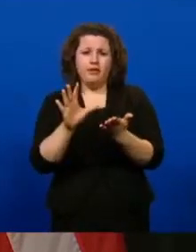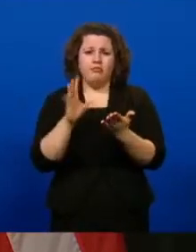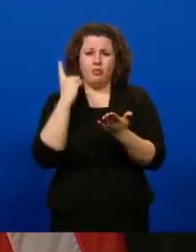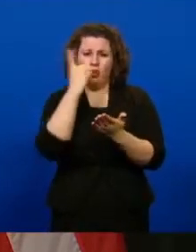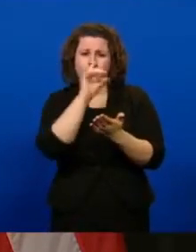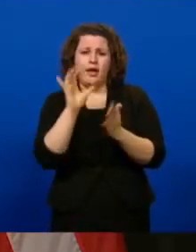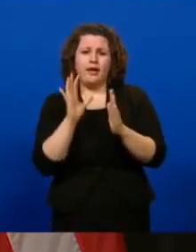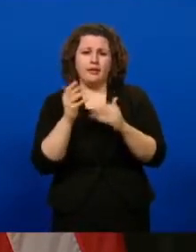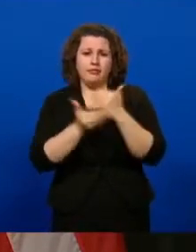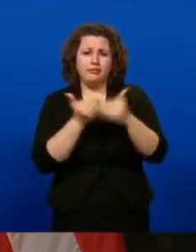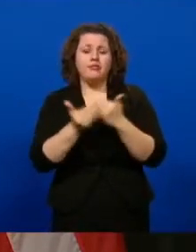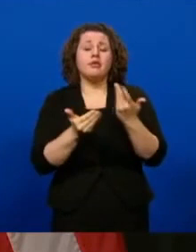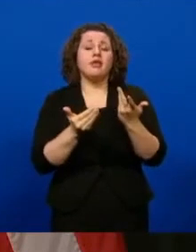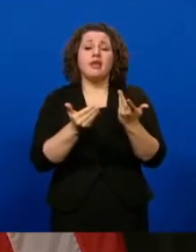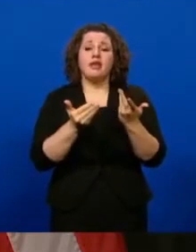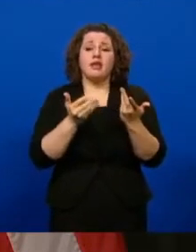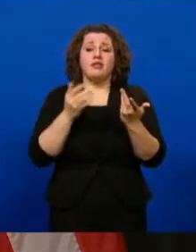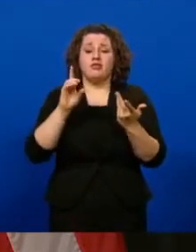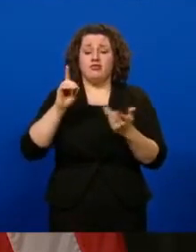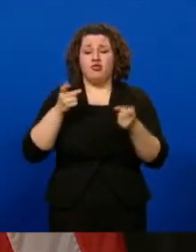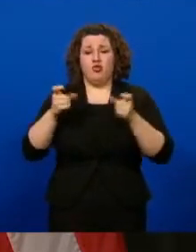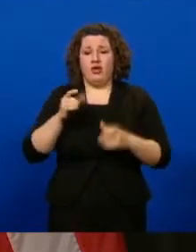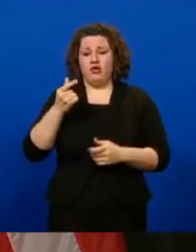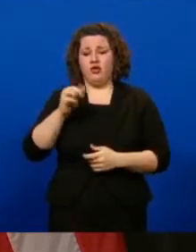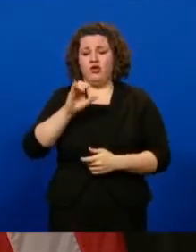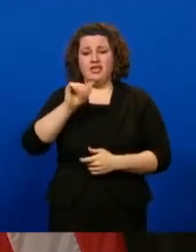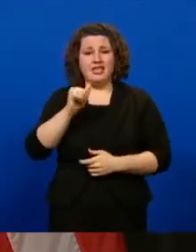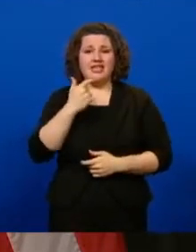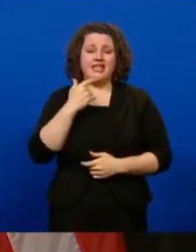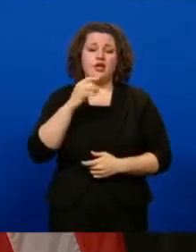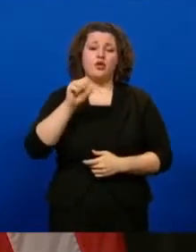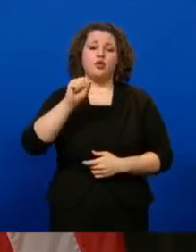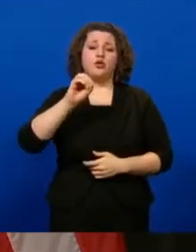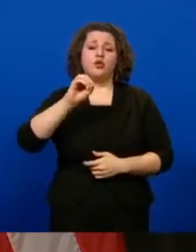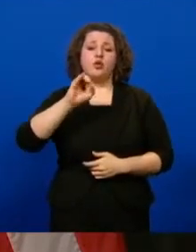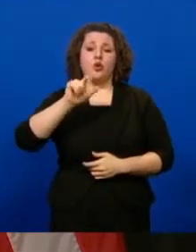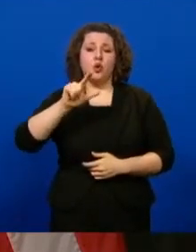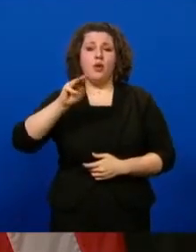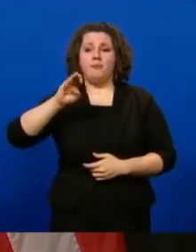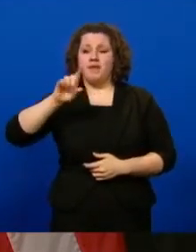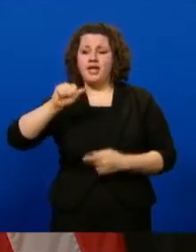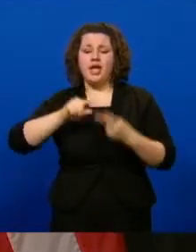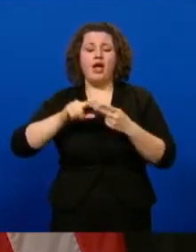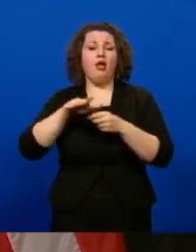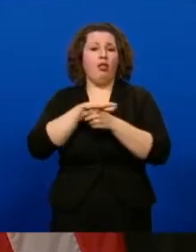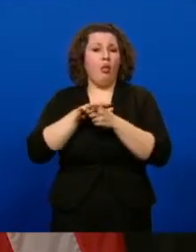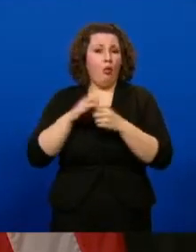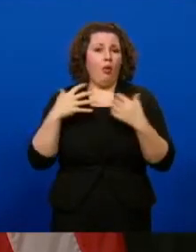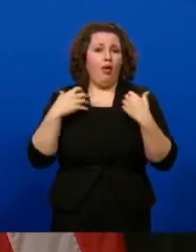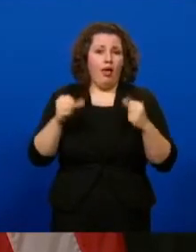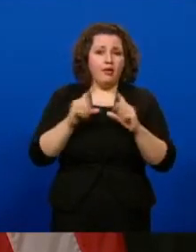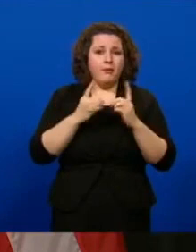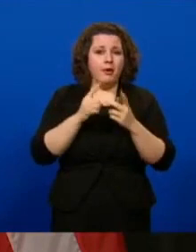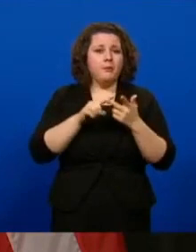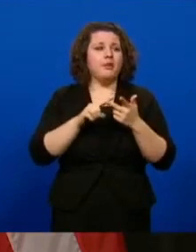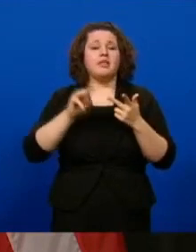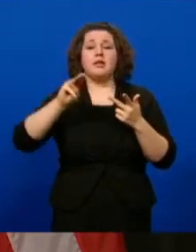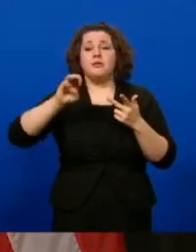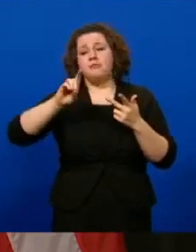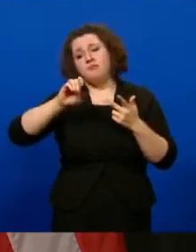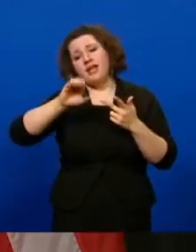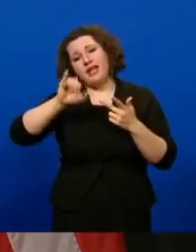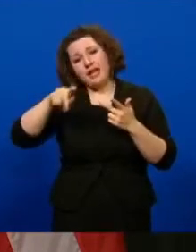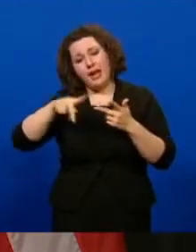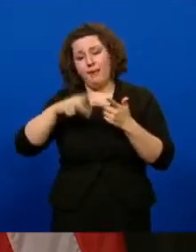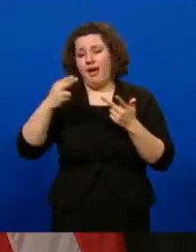looks like. And that can take place, Director Garcia talked about social media, local public health, Hy-Vee will play, our partners, and MediCap will play a role